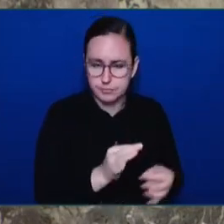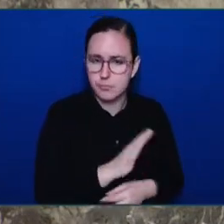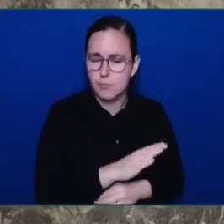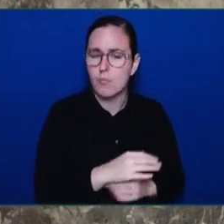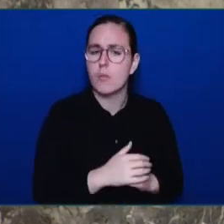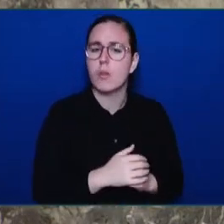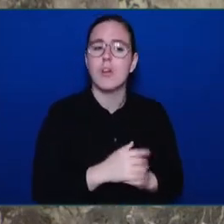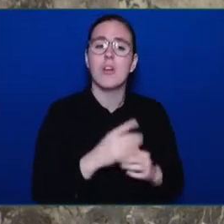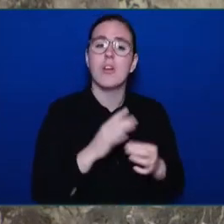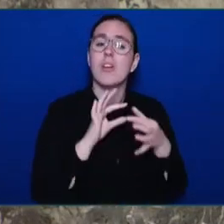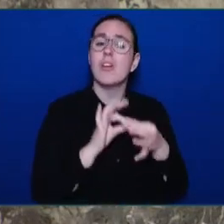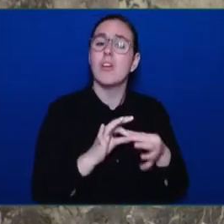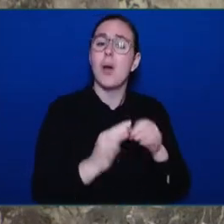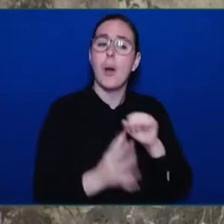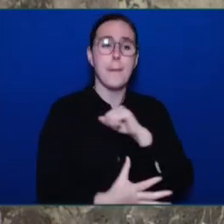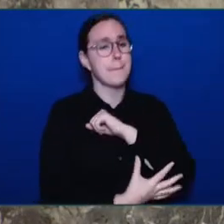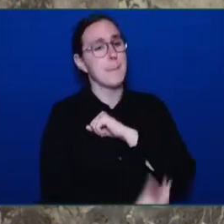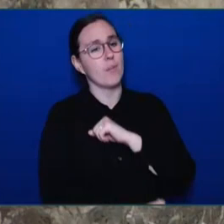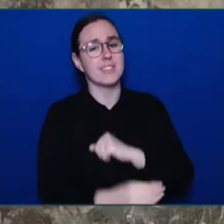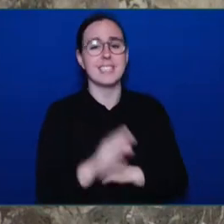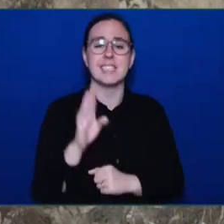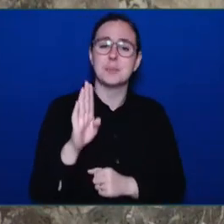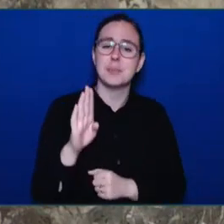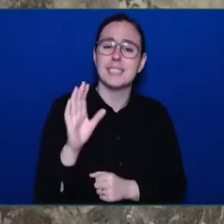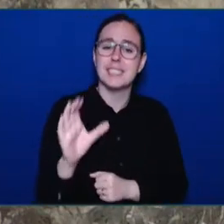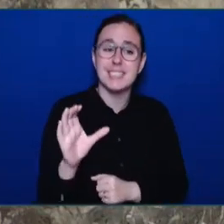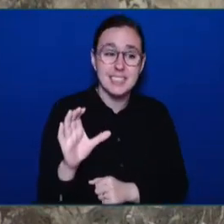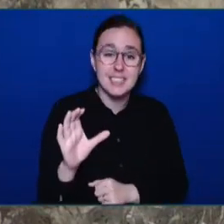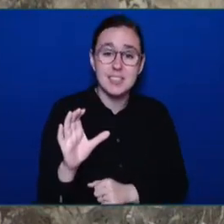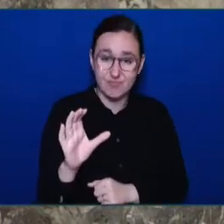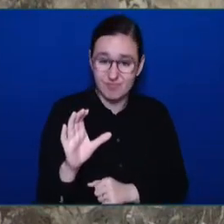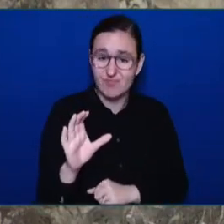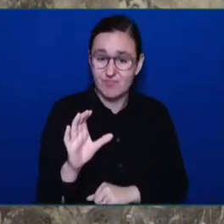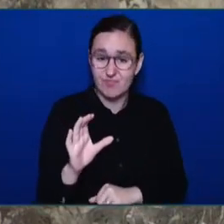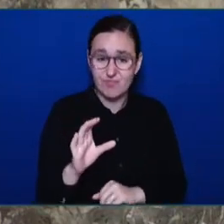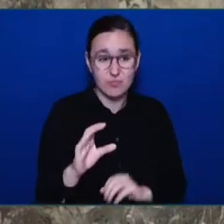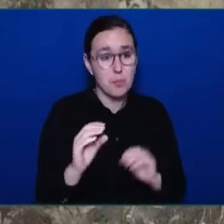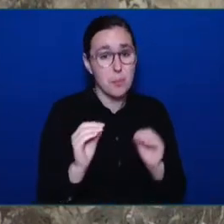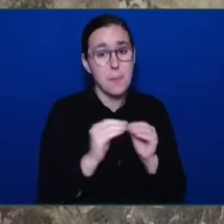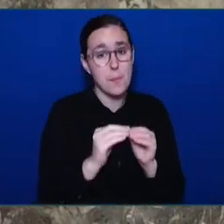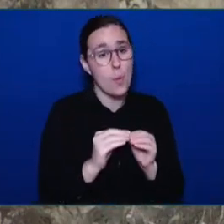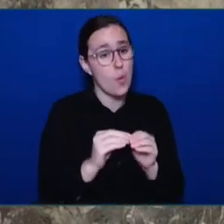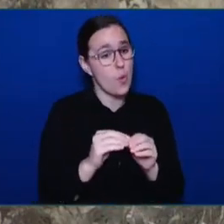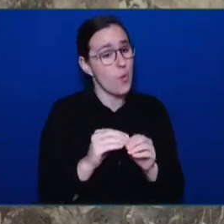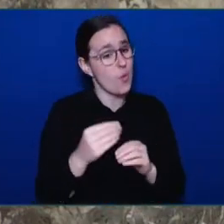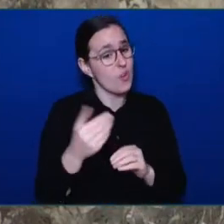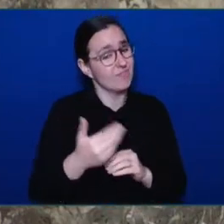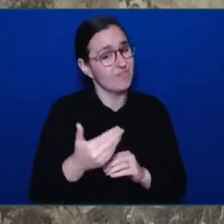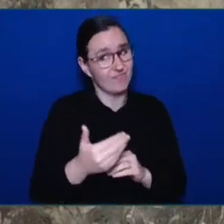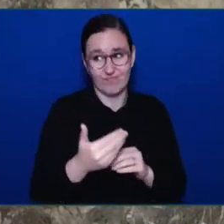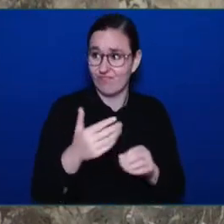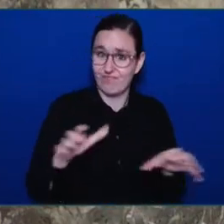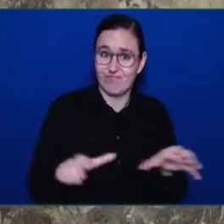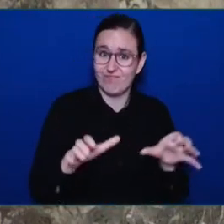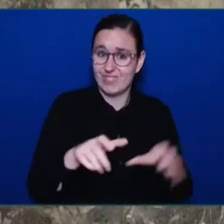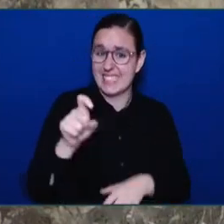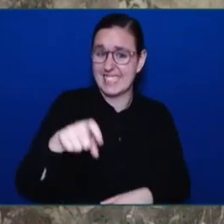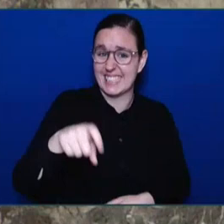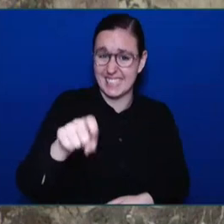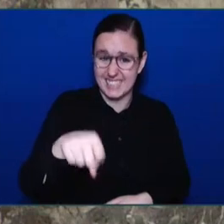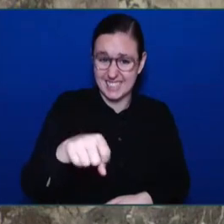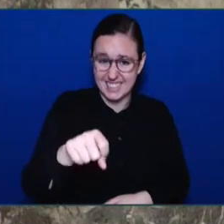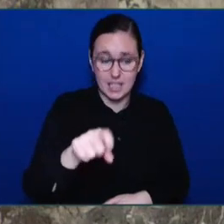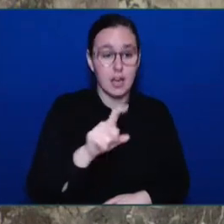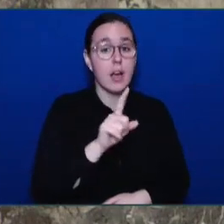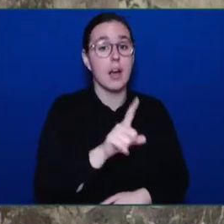Not because there is not more work to do, but it gives me an opportunity to say how much we have done already and shows, as an example,